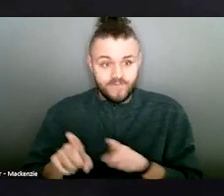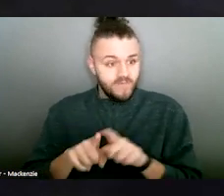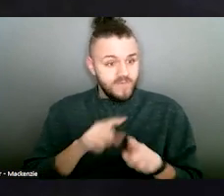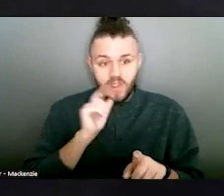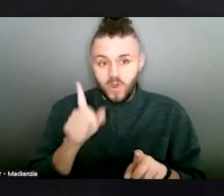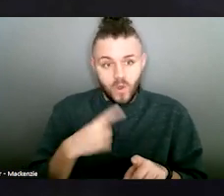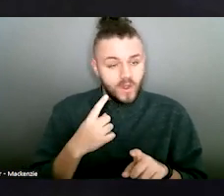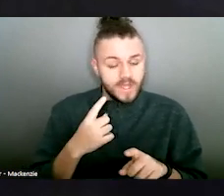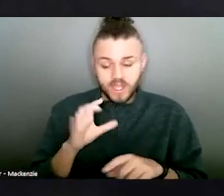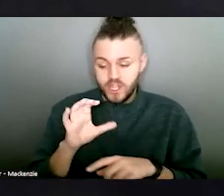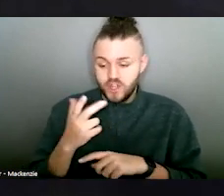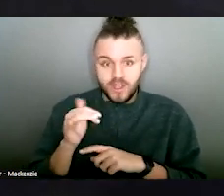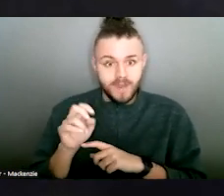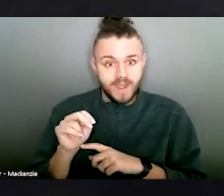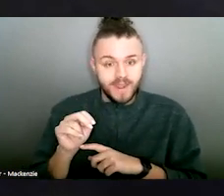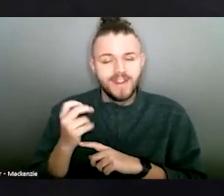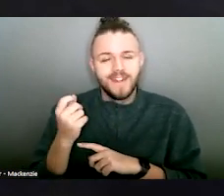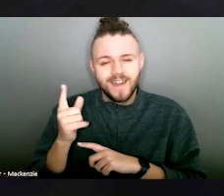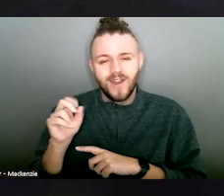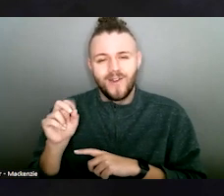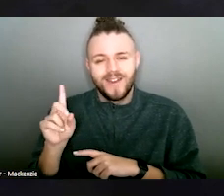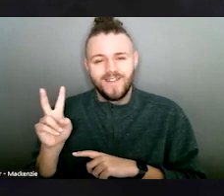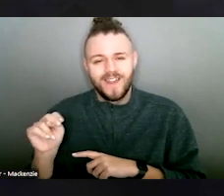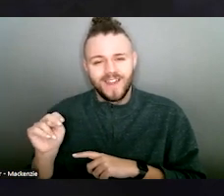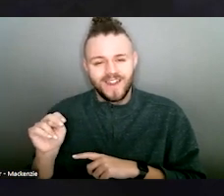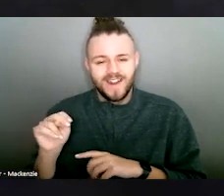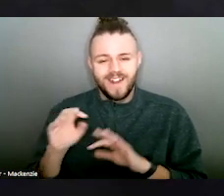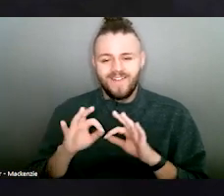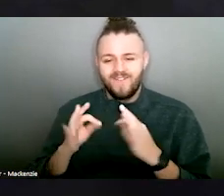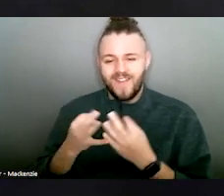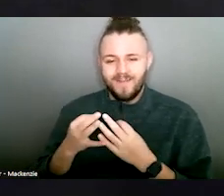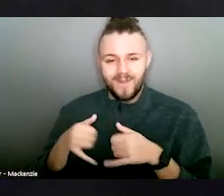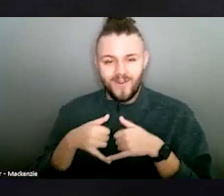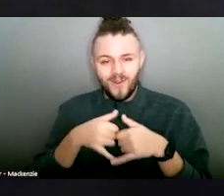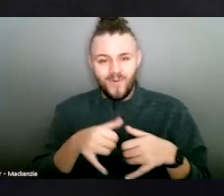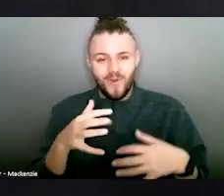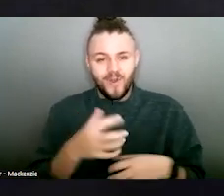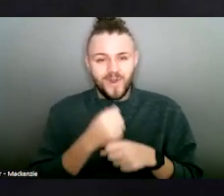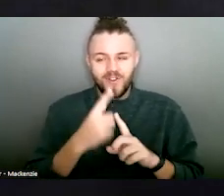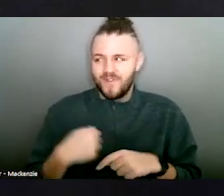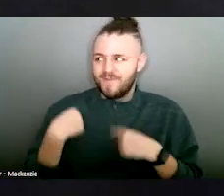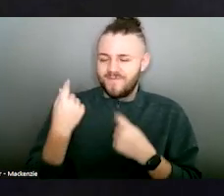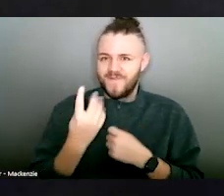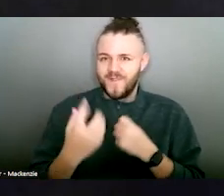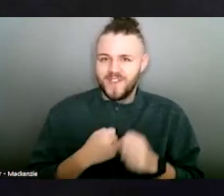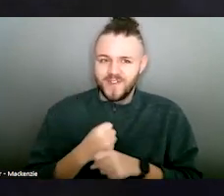but they are ODBN's Foundation Family Award winners from the past couple of years.